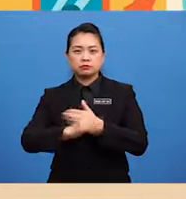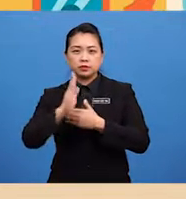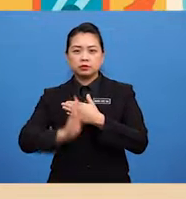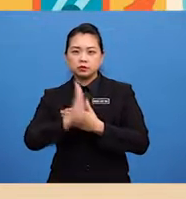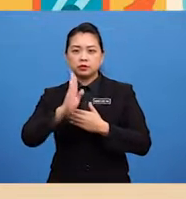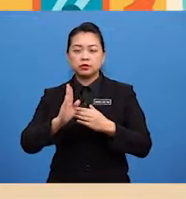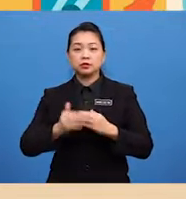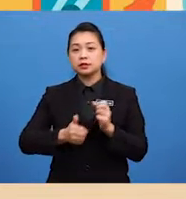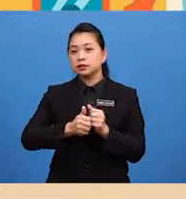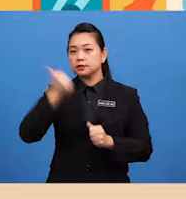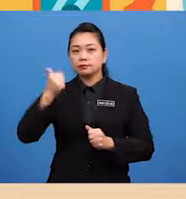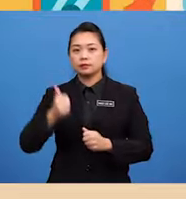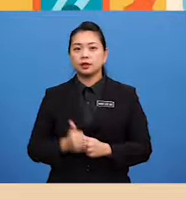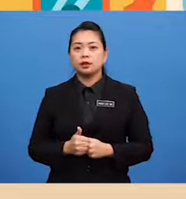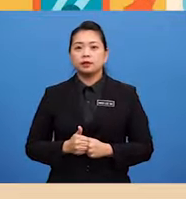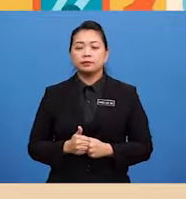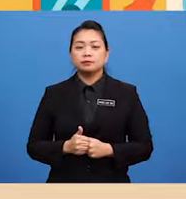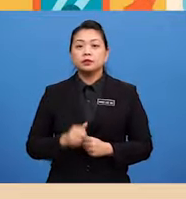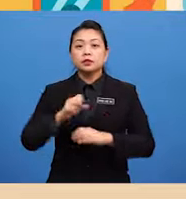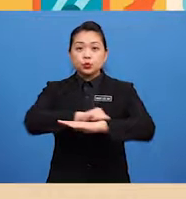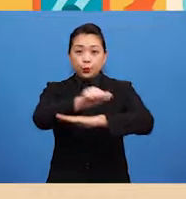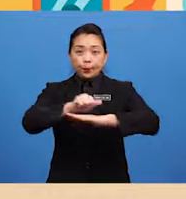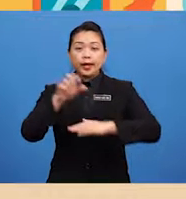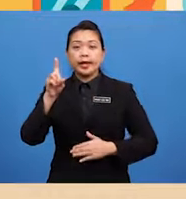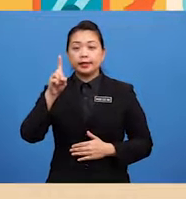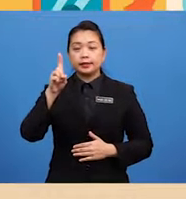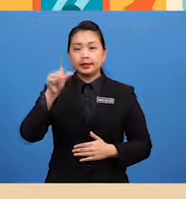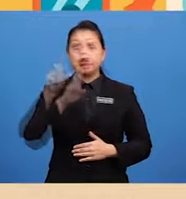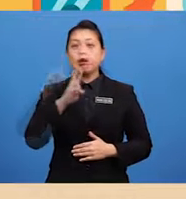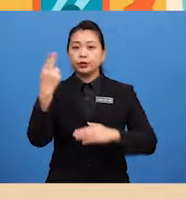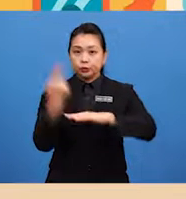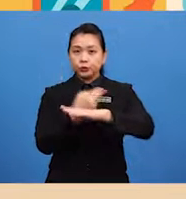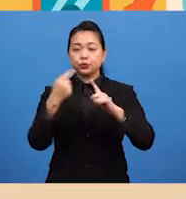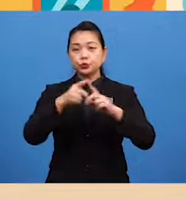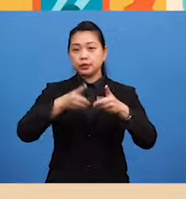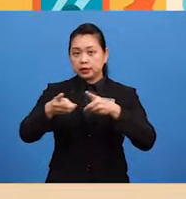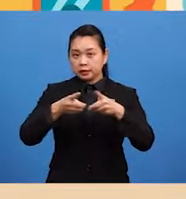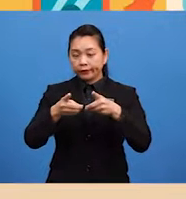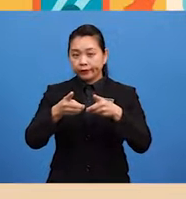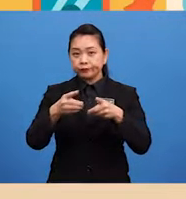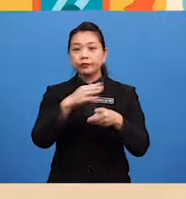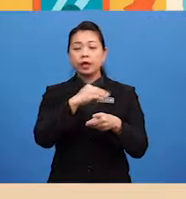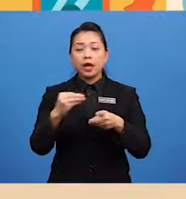Superlative adjectives Are used to Describe And